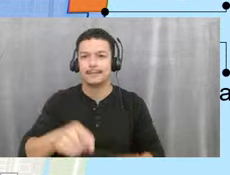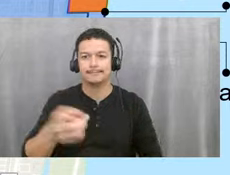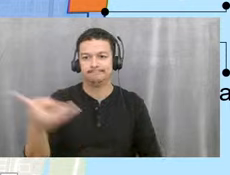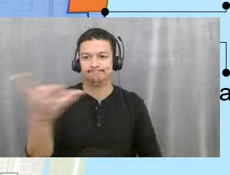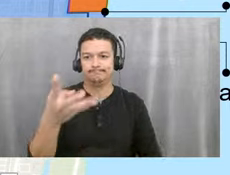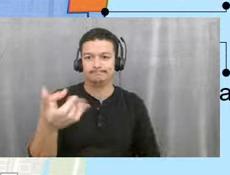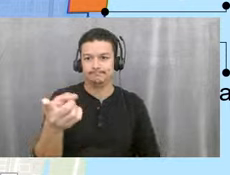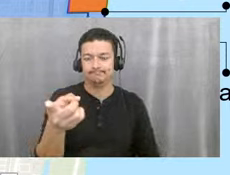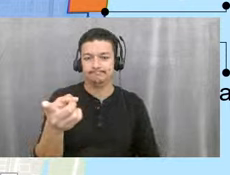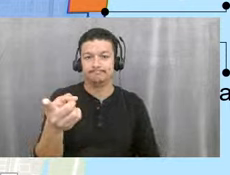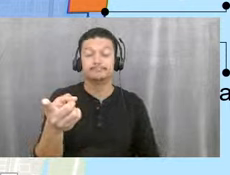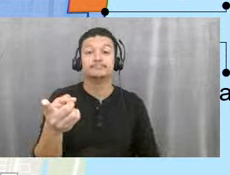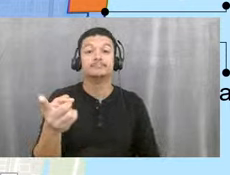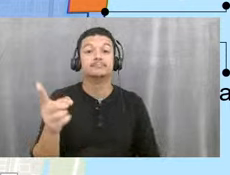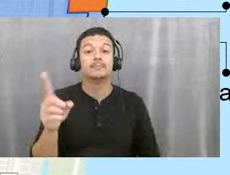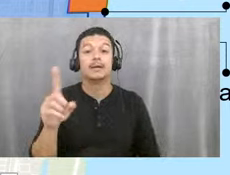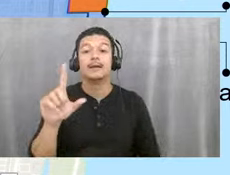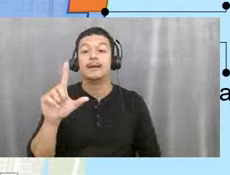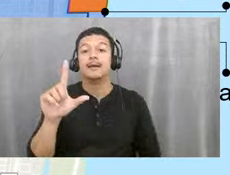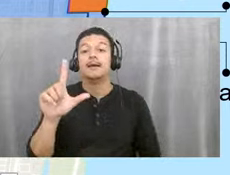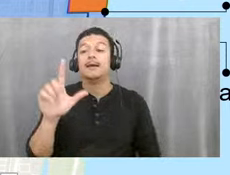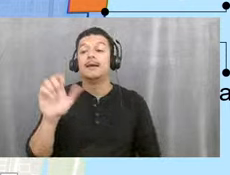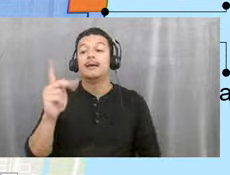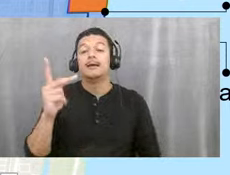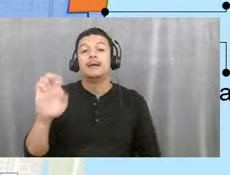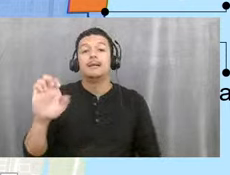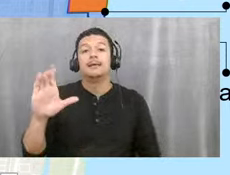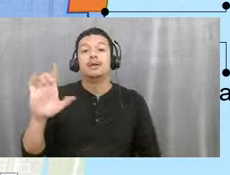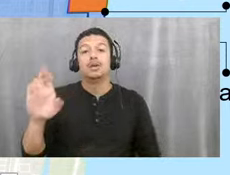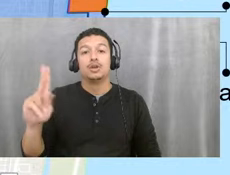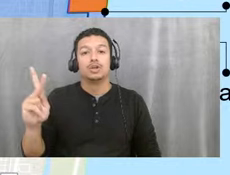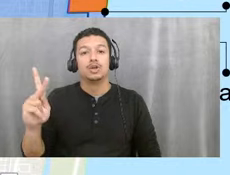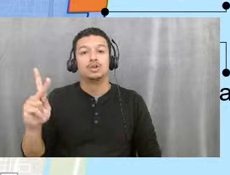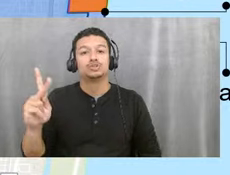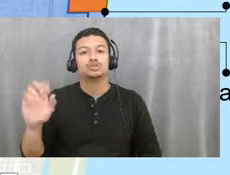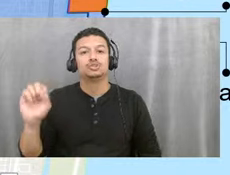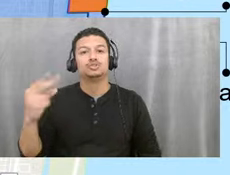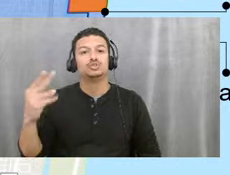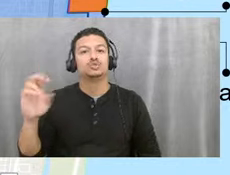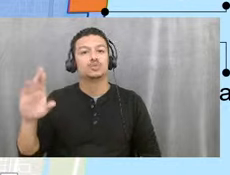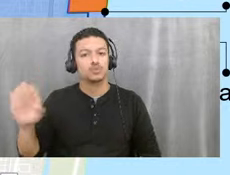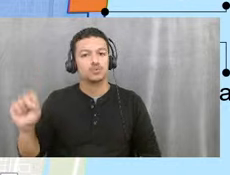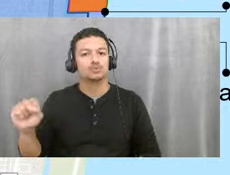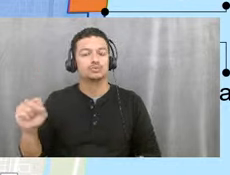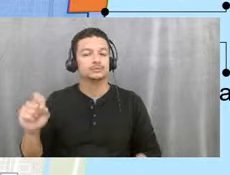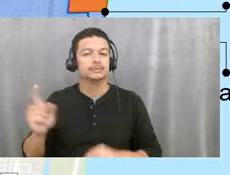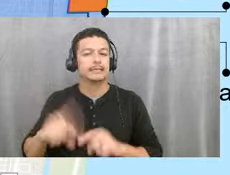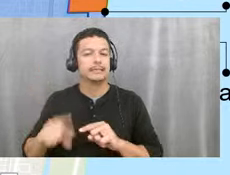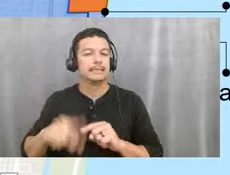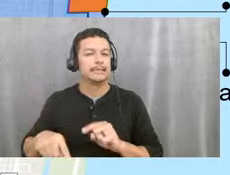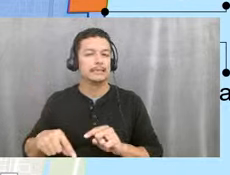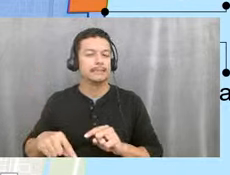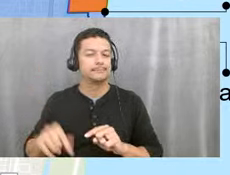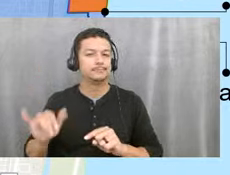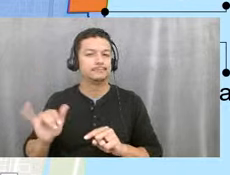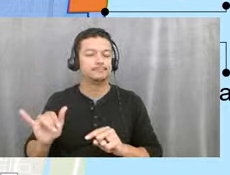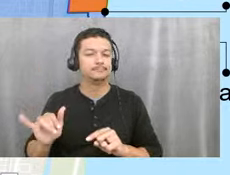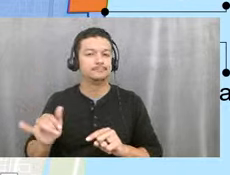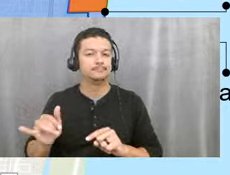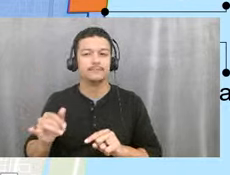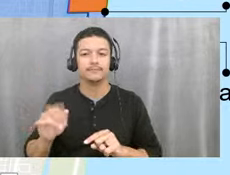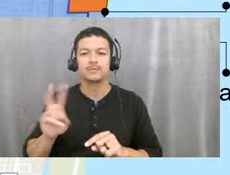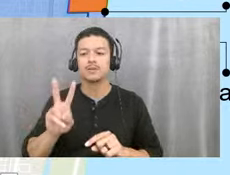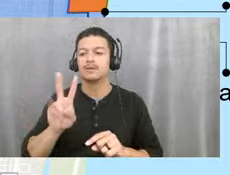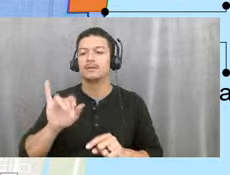Lake Clark Shores is a service area in and of itself. So we probably would not be able to annex them. And the Village of Gulf is actually an